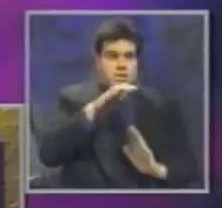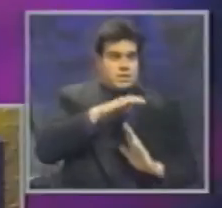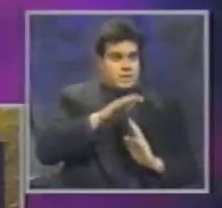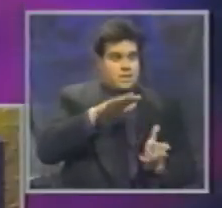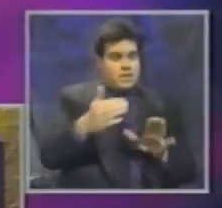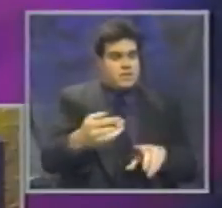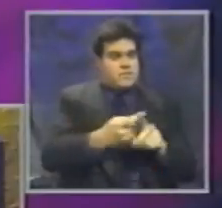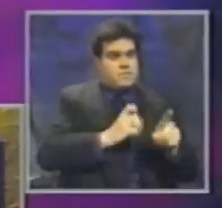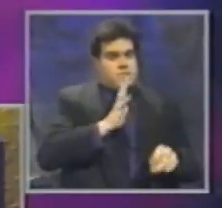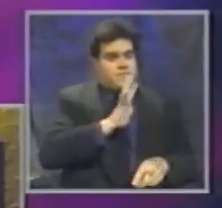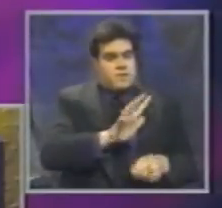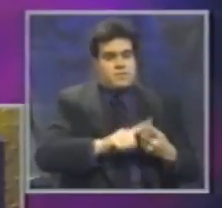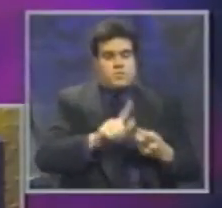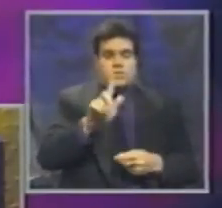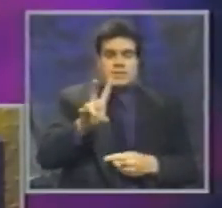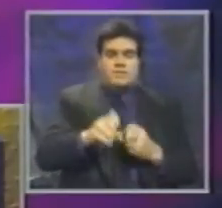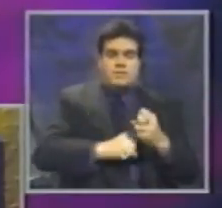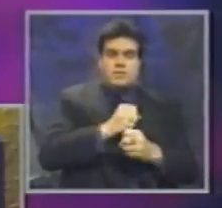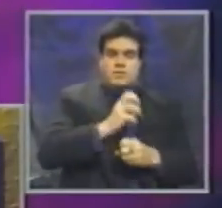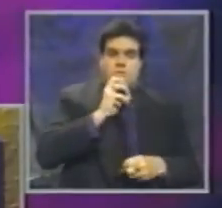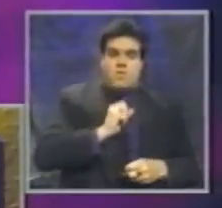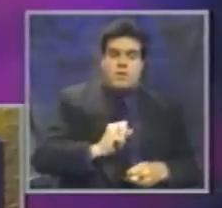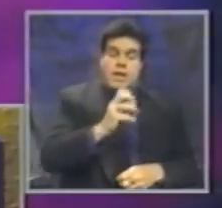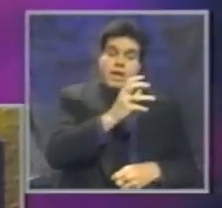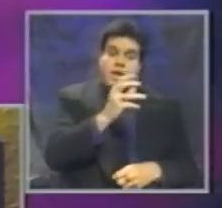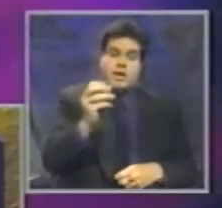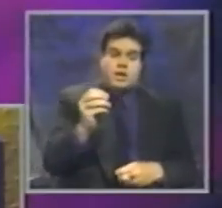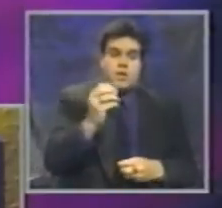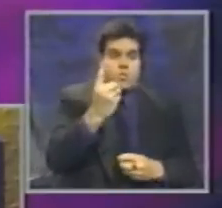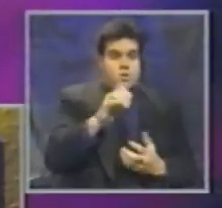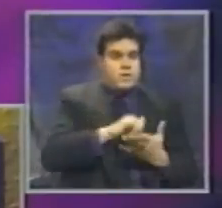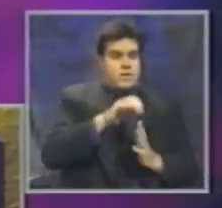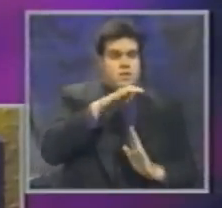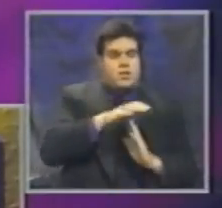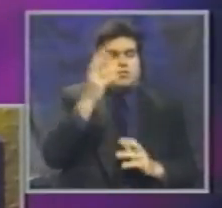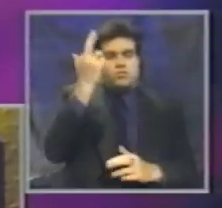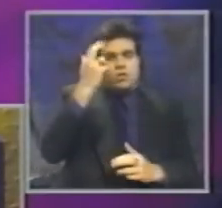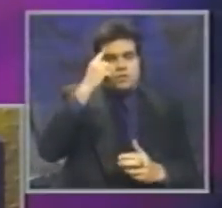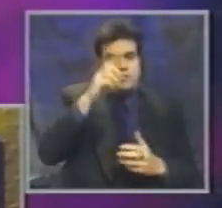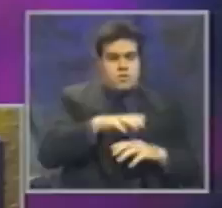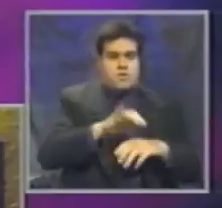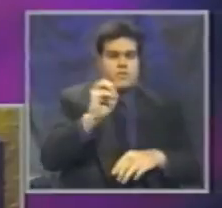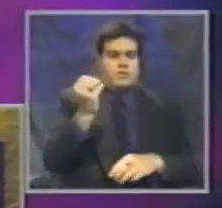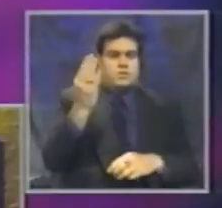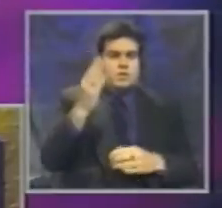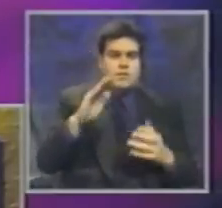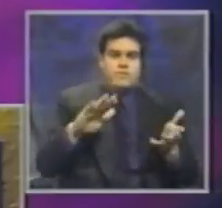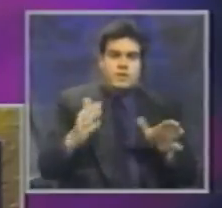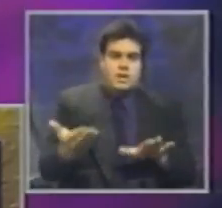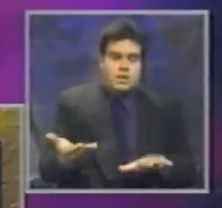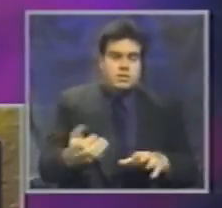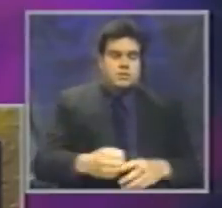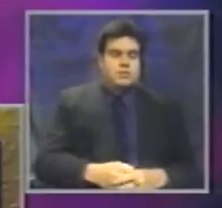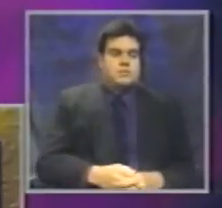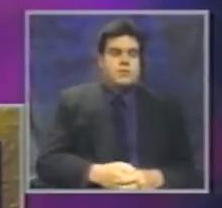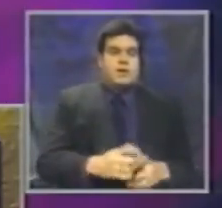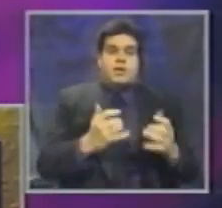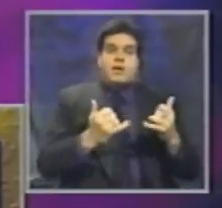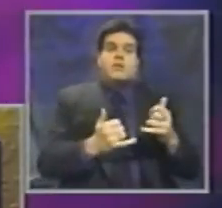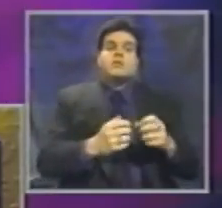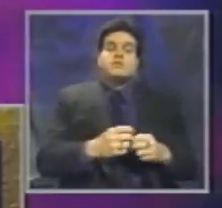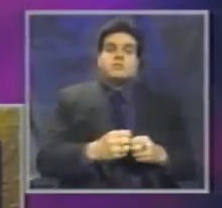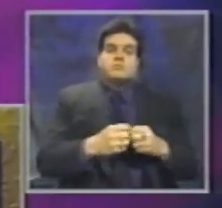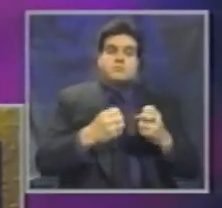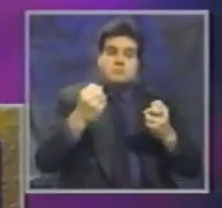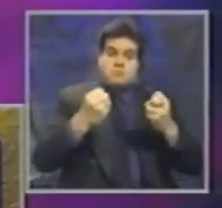from 5 through 27 years old and are the leading cause of on-the-job fatalities. Now, motor vehicle